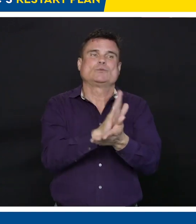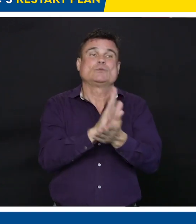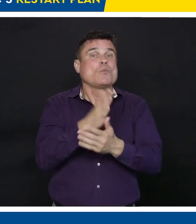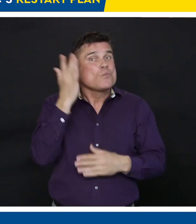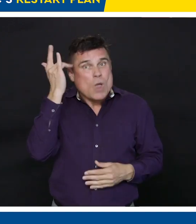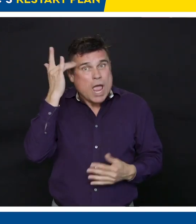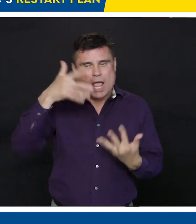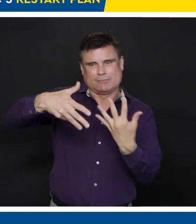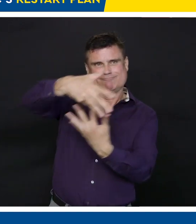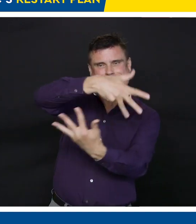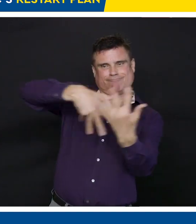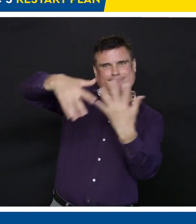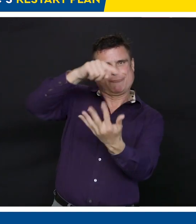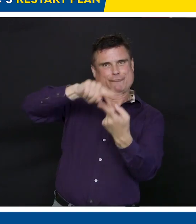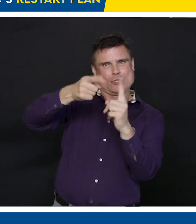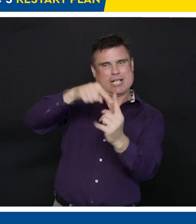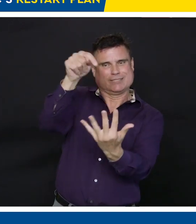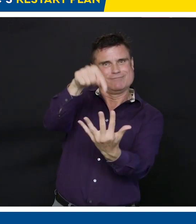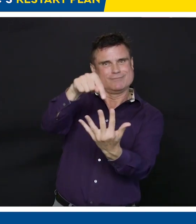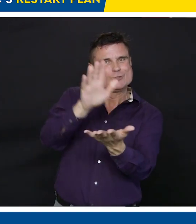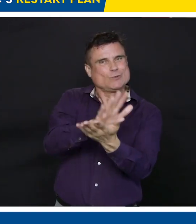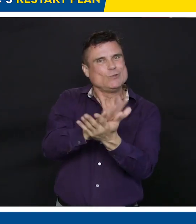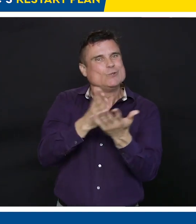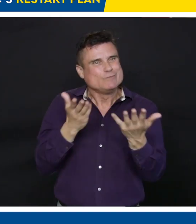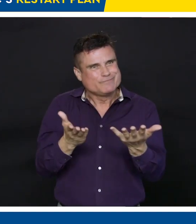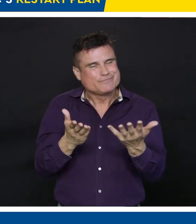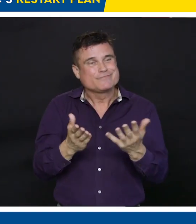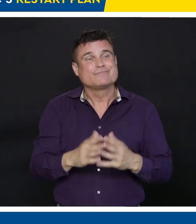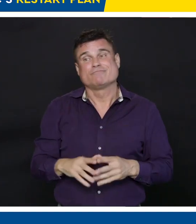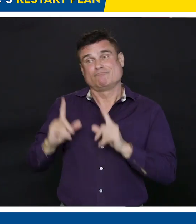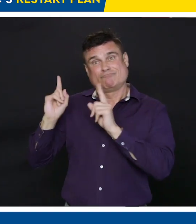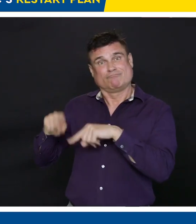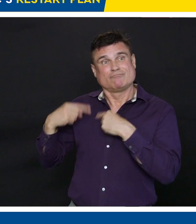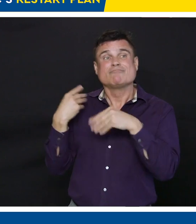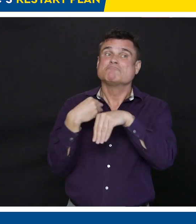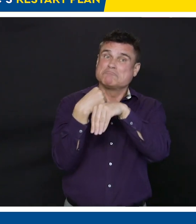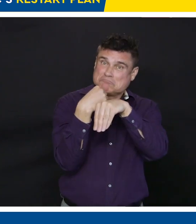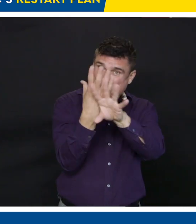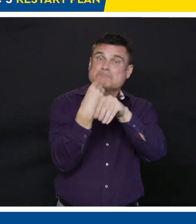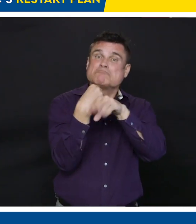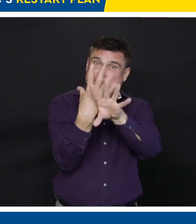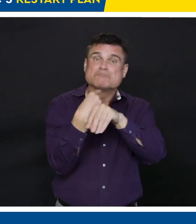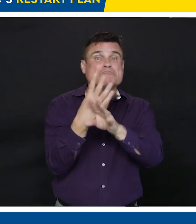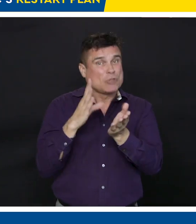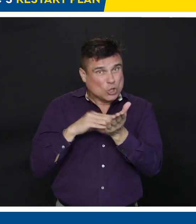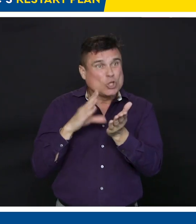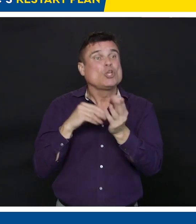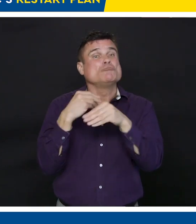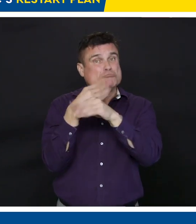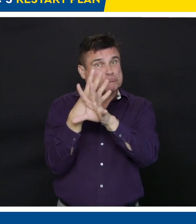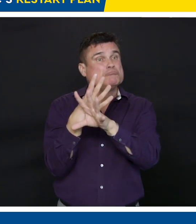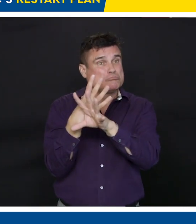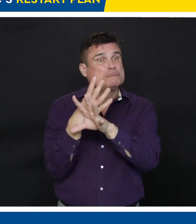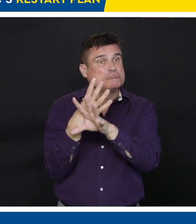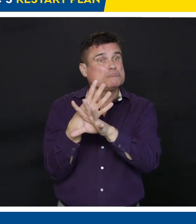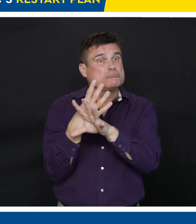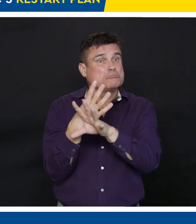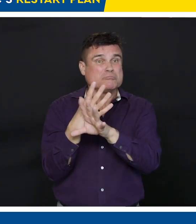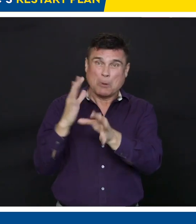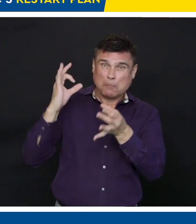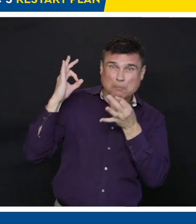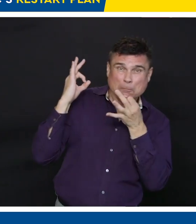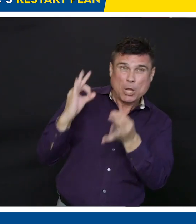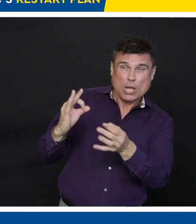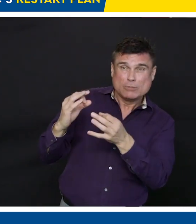We've seen virtual learning taking place over the past number of weeks. Positive outcomes there, but it's not perfect. We want to